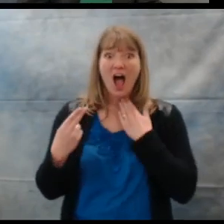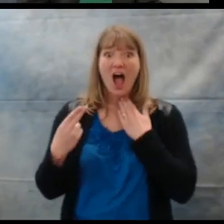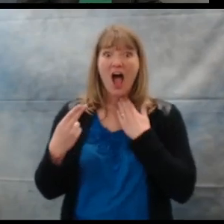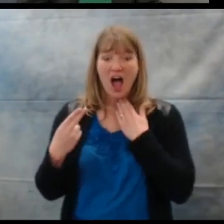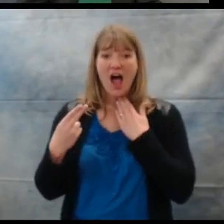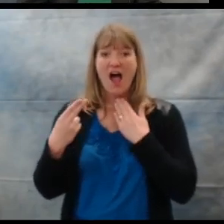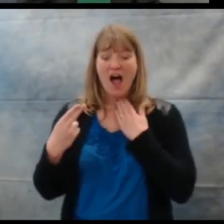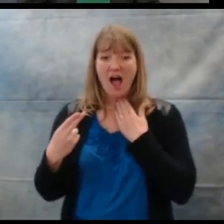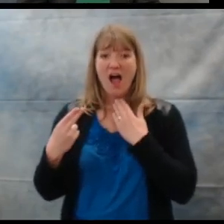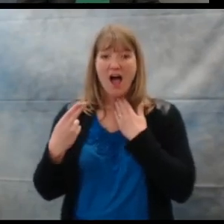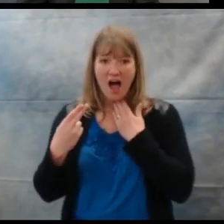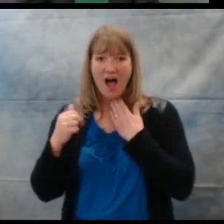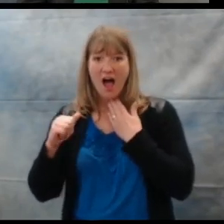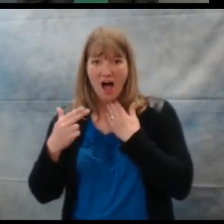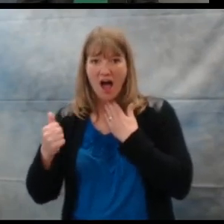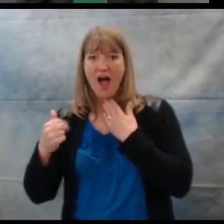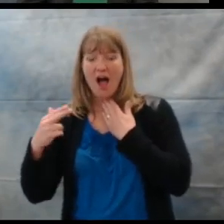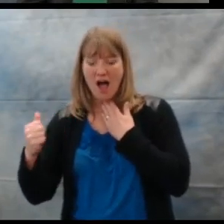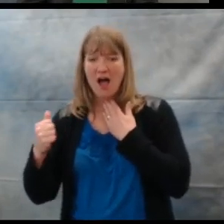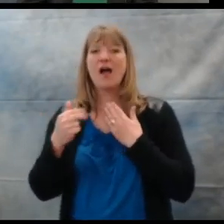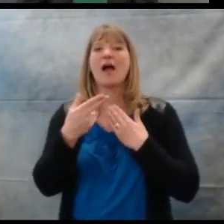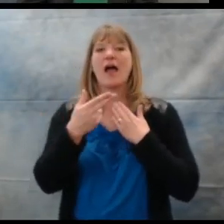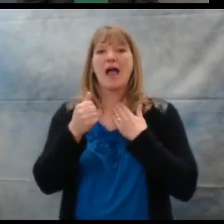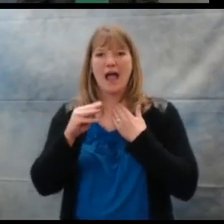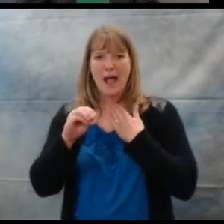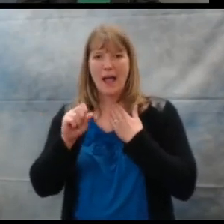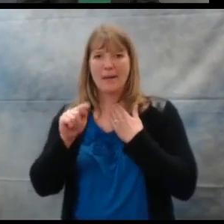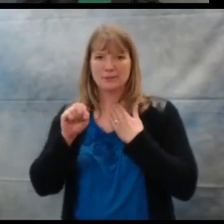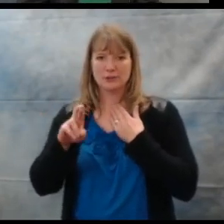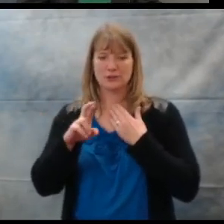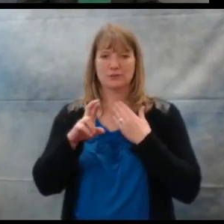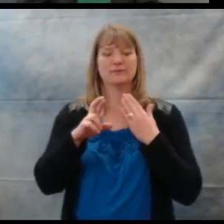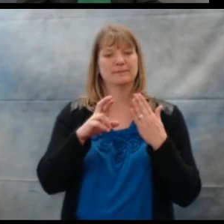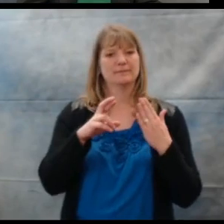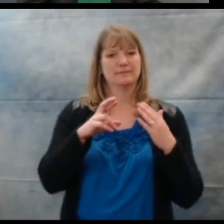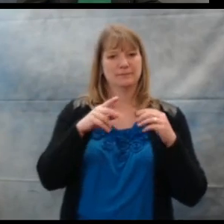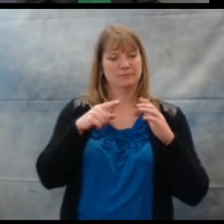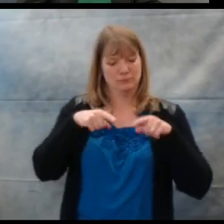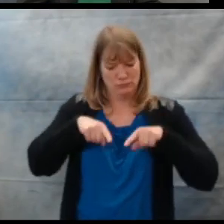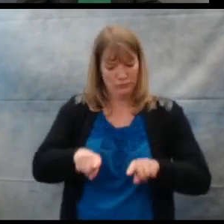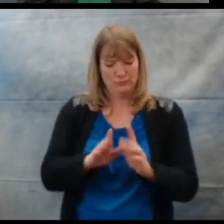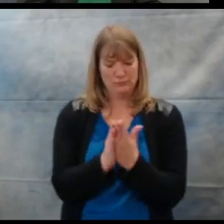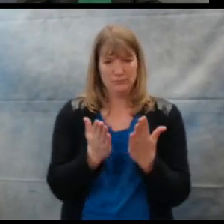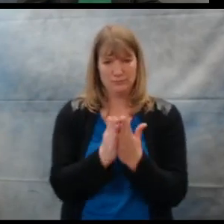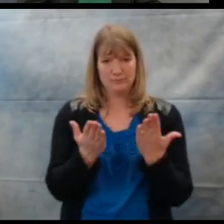saying huh, huh, huh, huh, hamster as you go through the book.